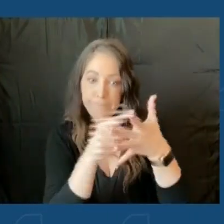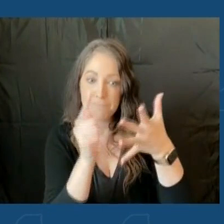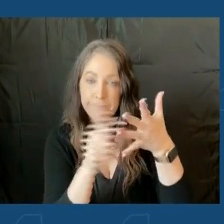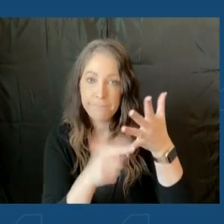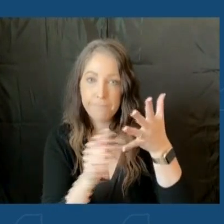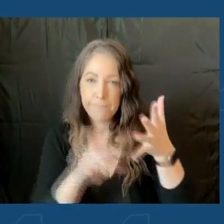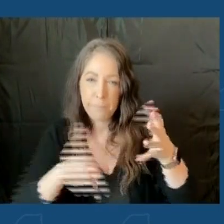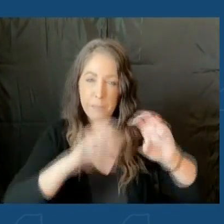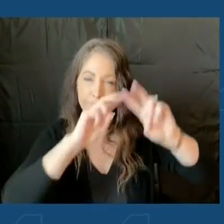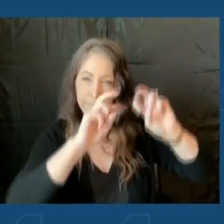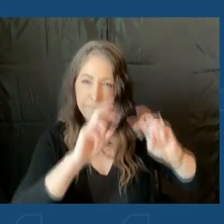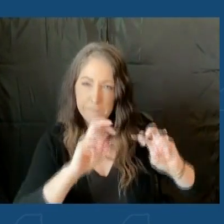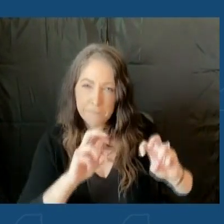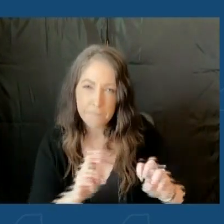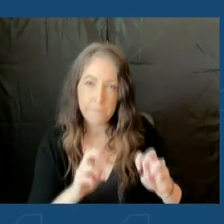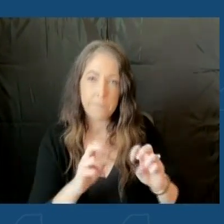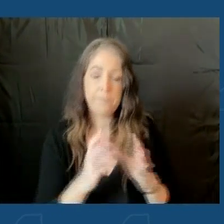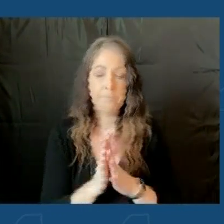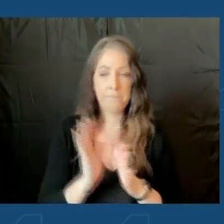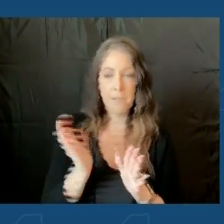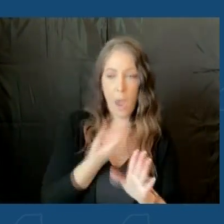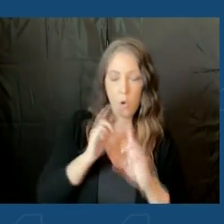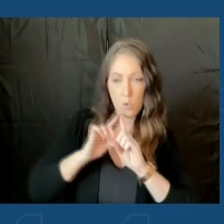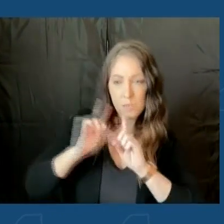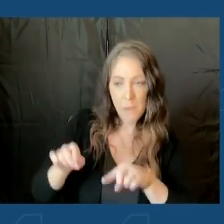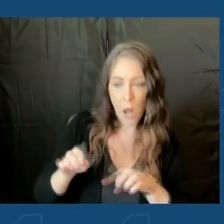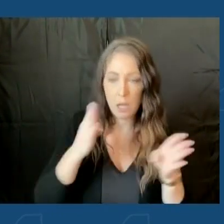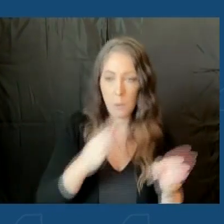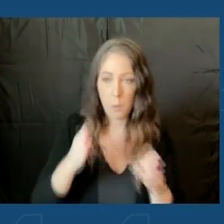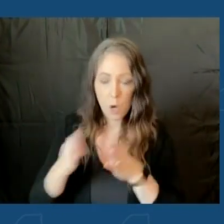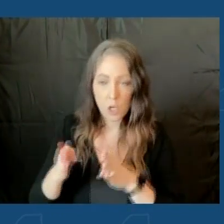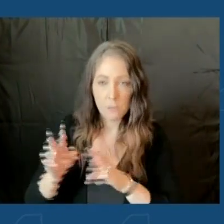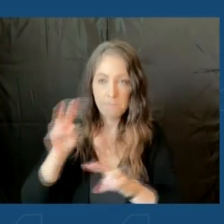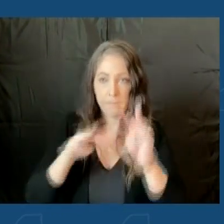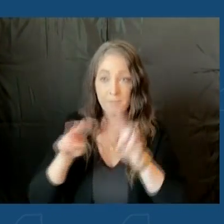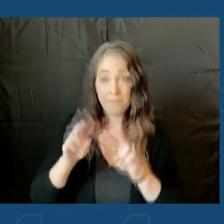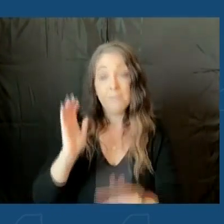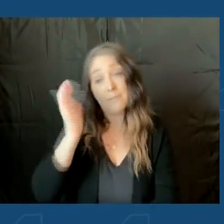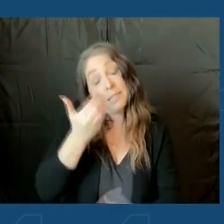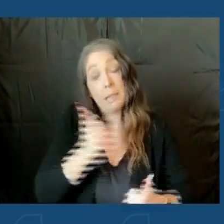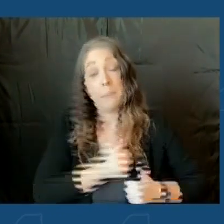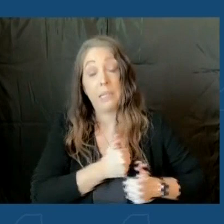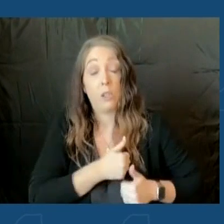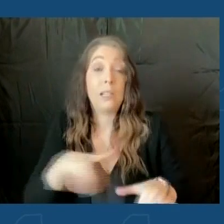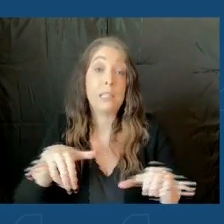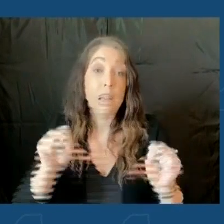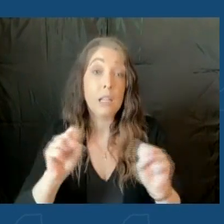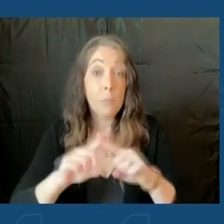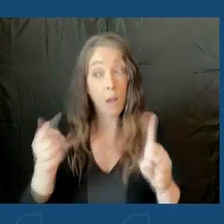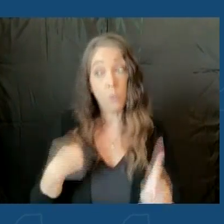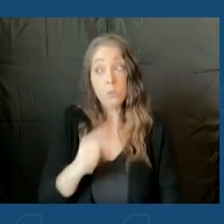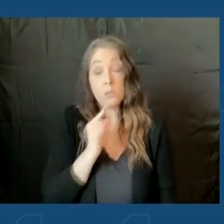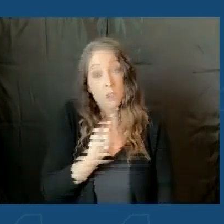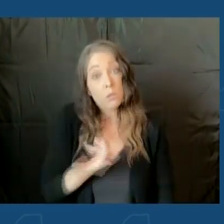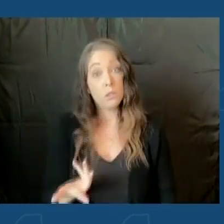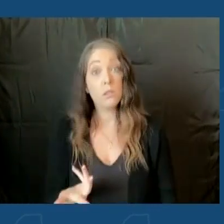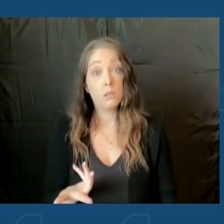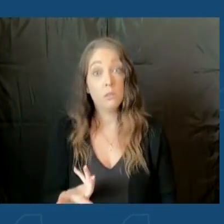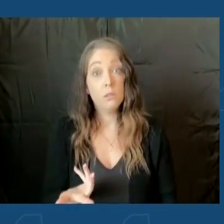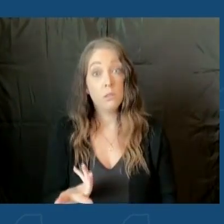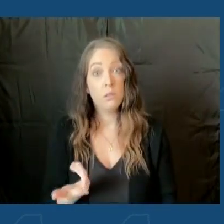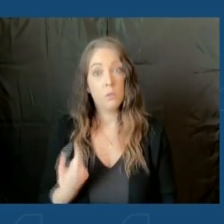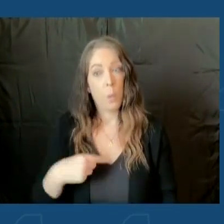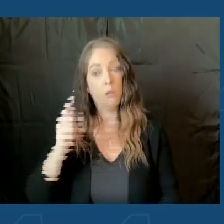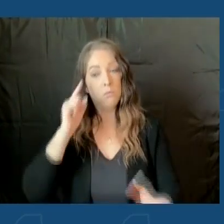and examining our response and our preparation. It is militaristic in how we do this, but we're serious. We're very serious and intentional